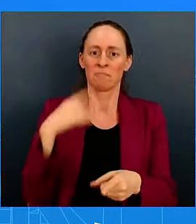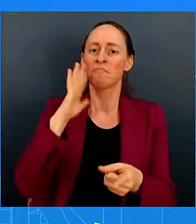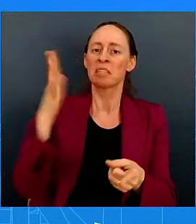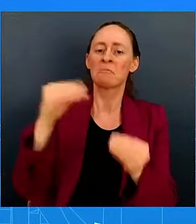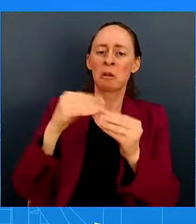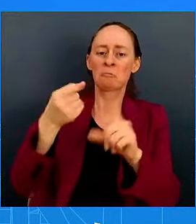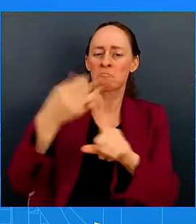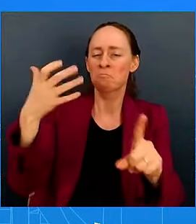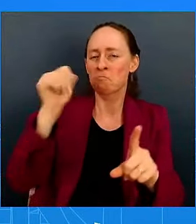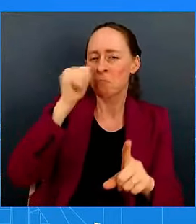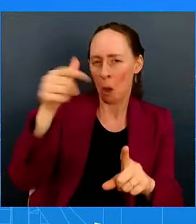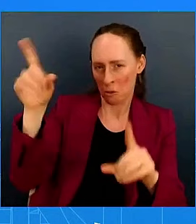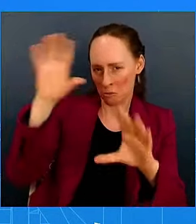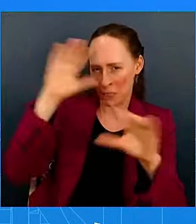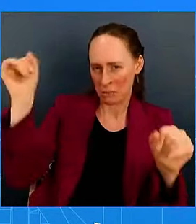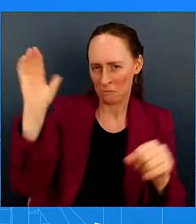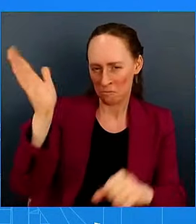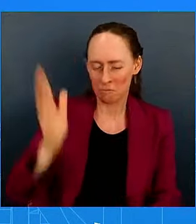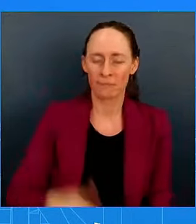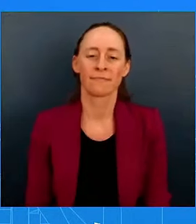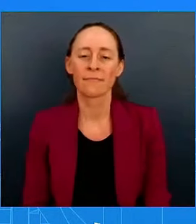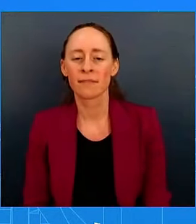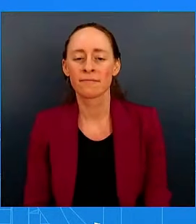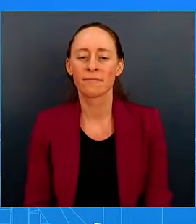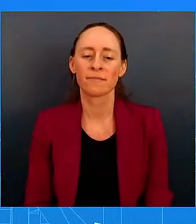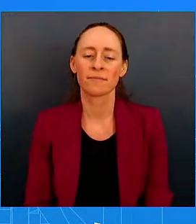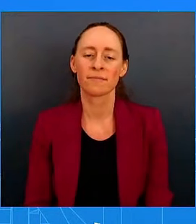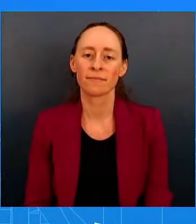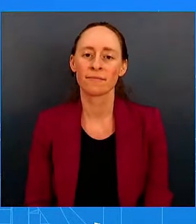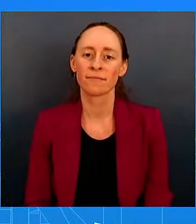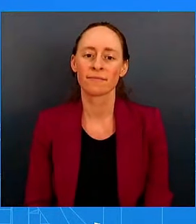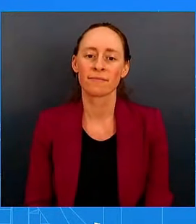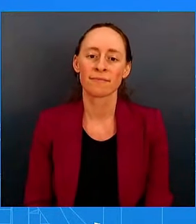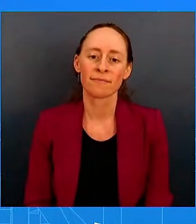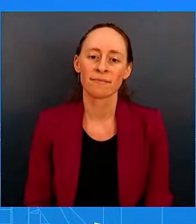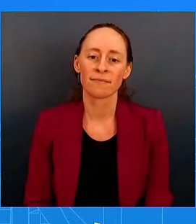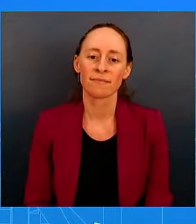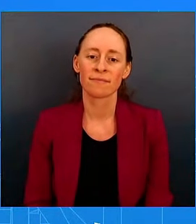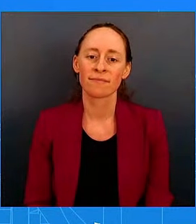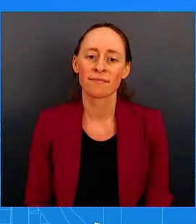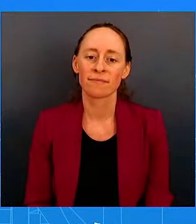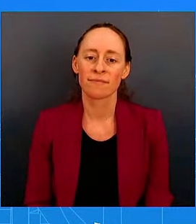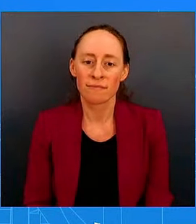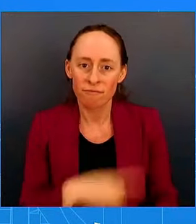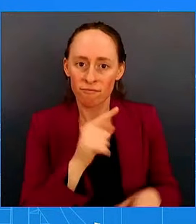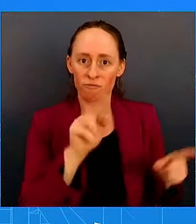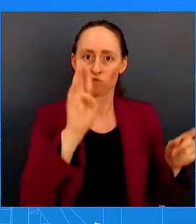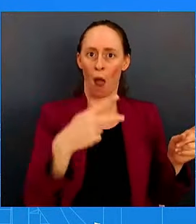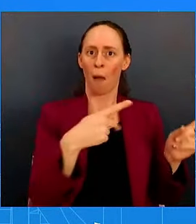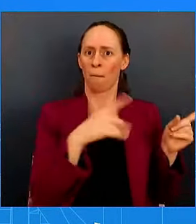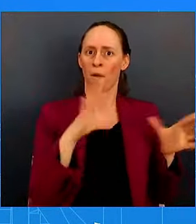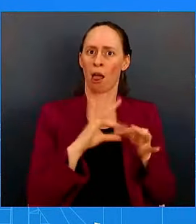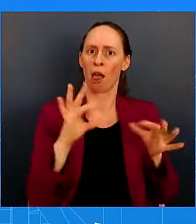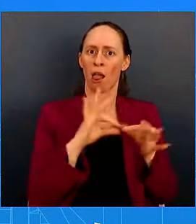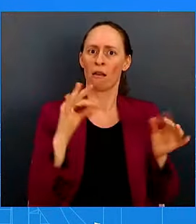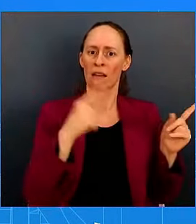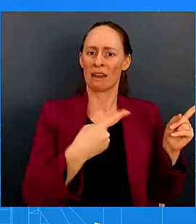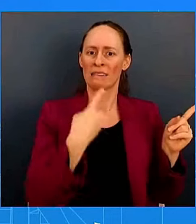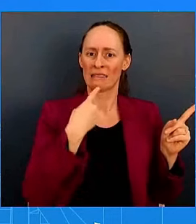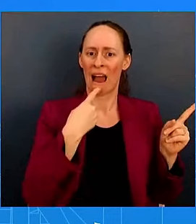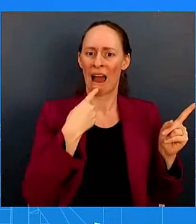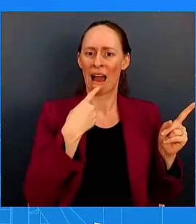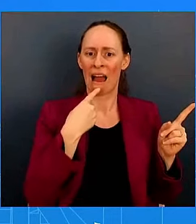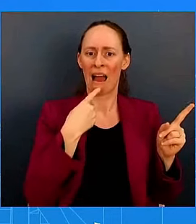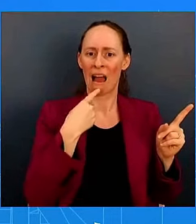Thanks, Corrine. Donald Trump suggested yesterday that he wants to eliminate the cap on state and local tax abductions,